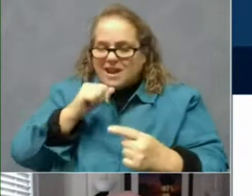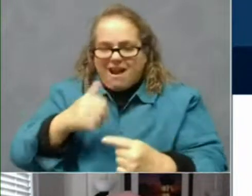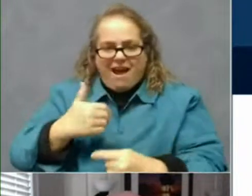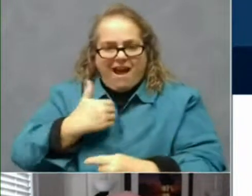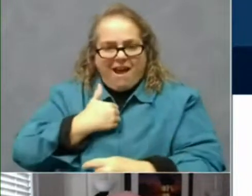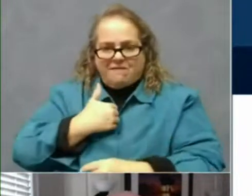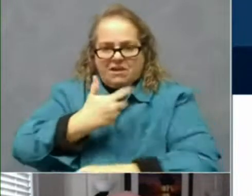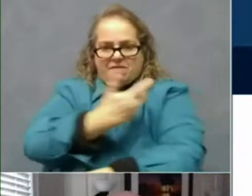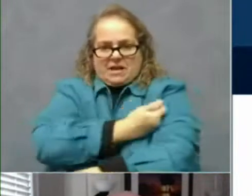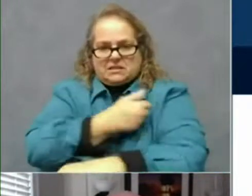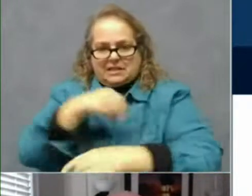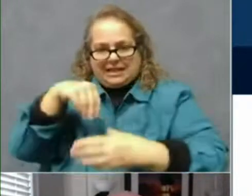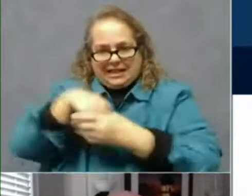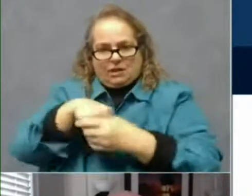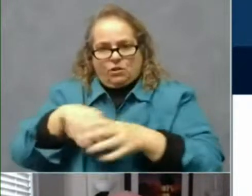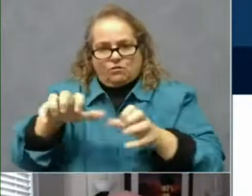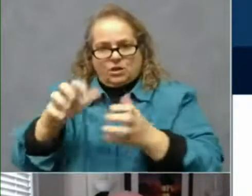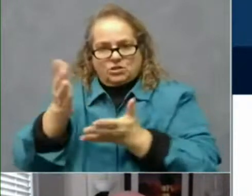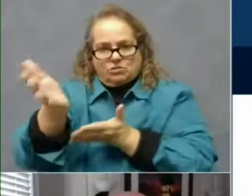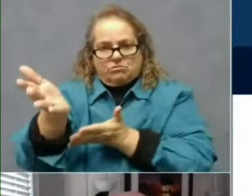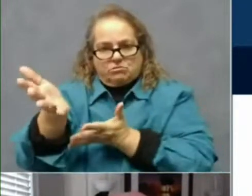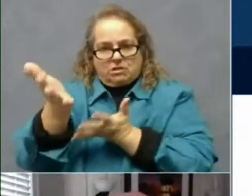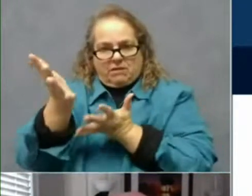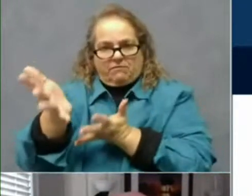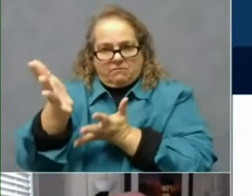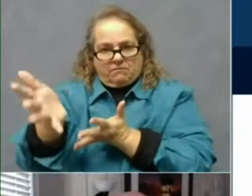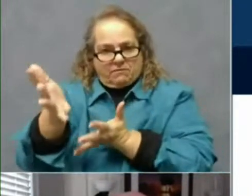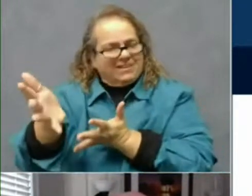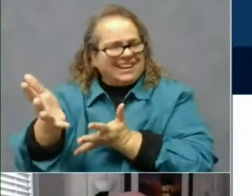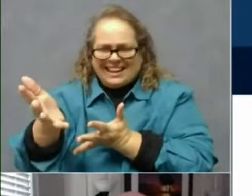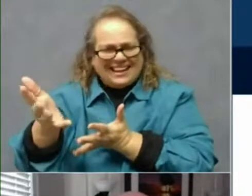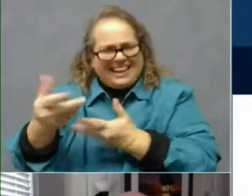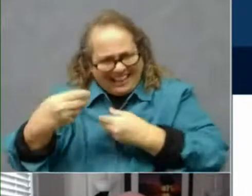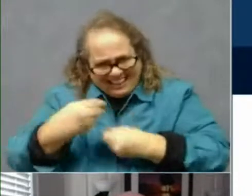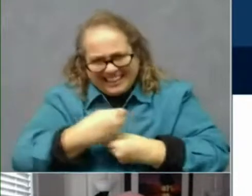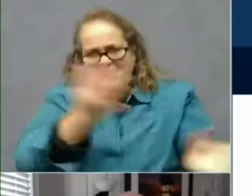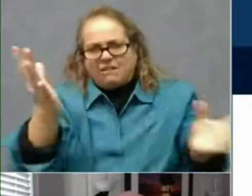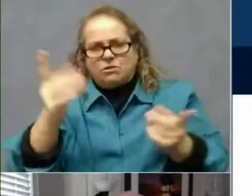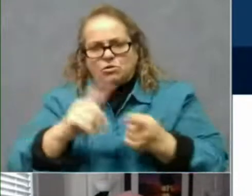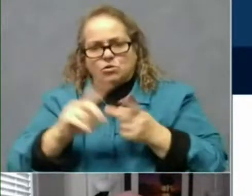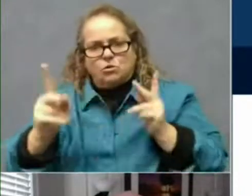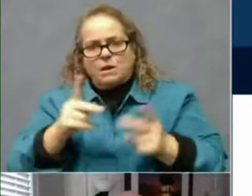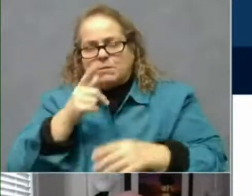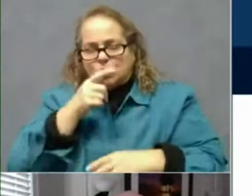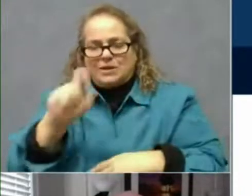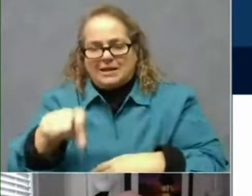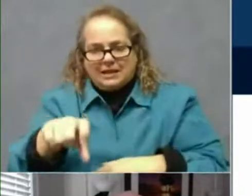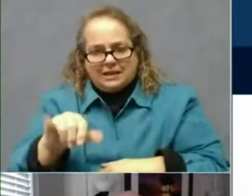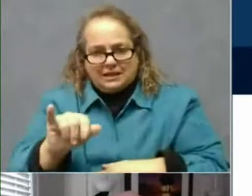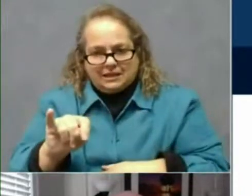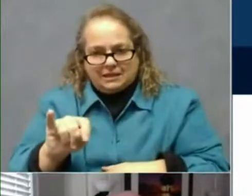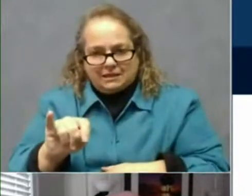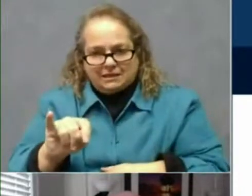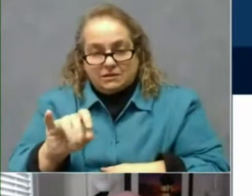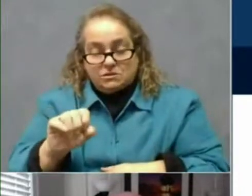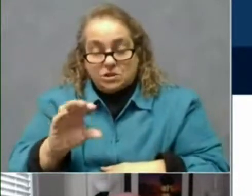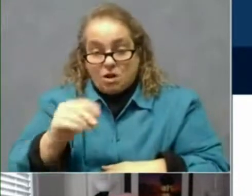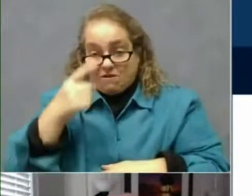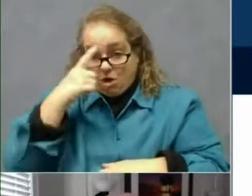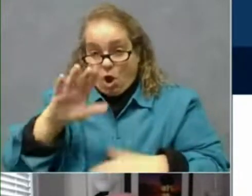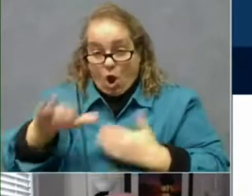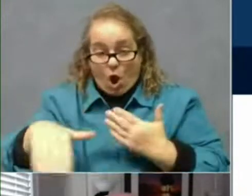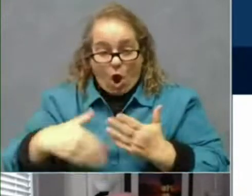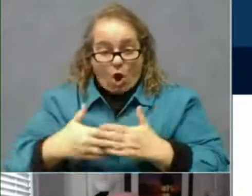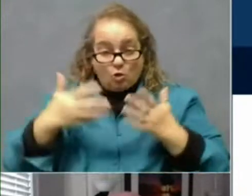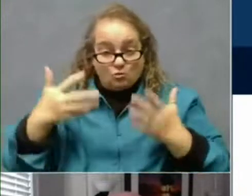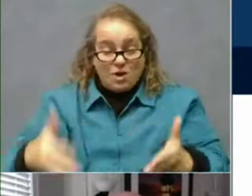freezer. The goal is to have vaccine administered to willing recipients who want to have the vaccine. So for all the rest of the general public,